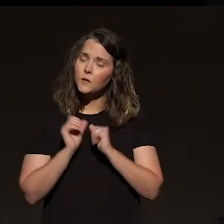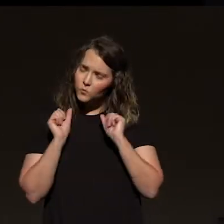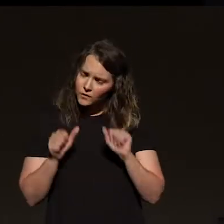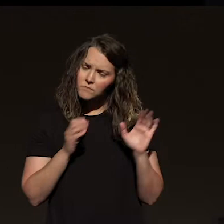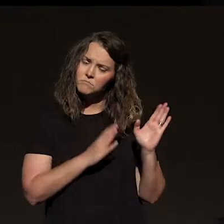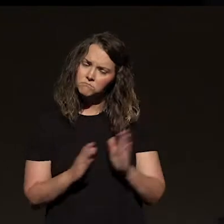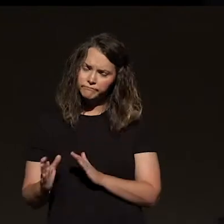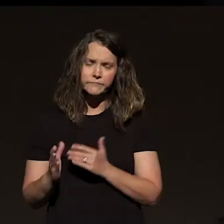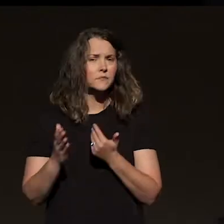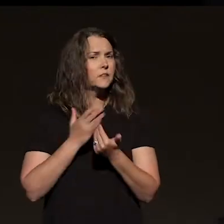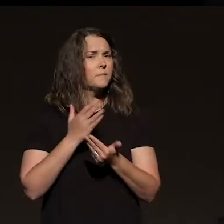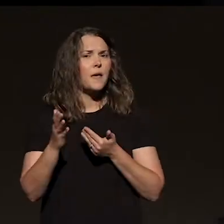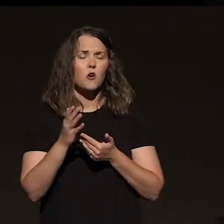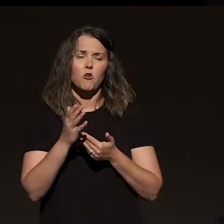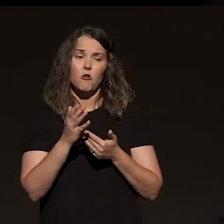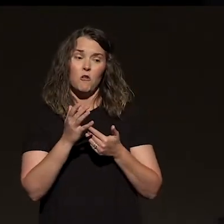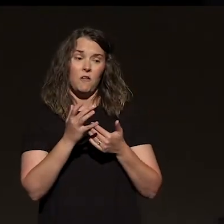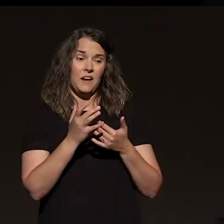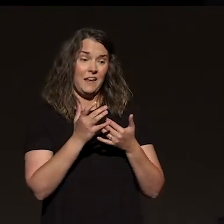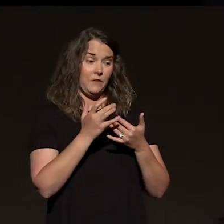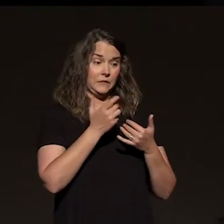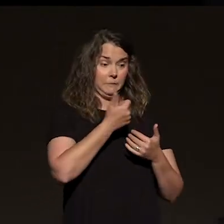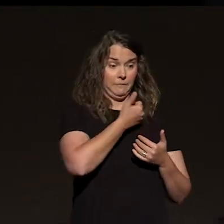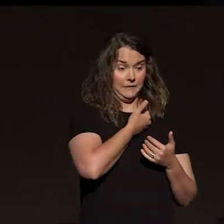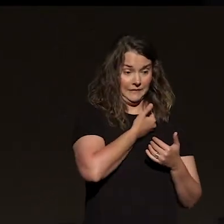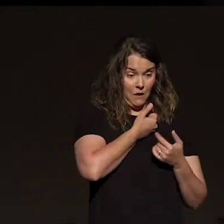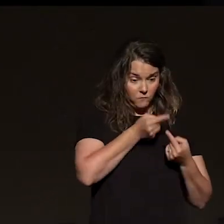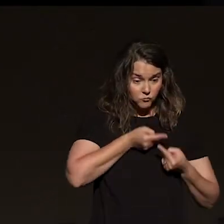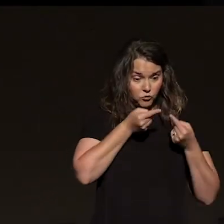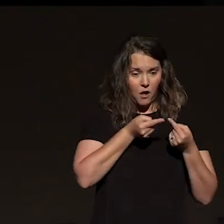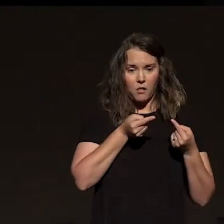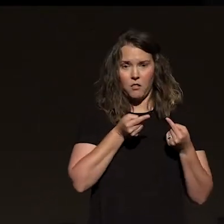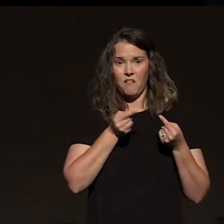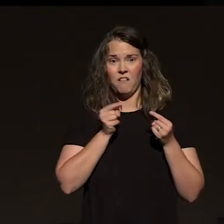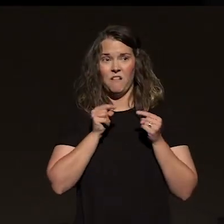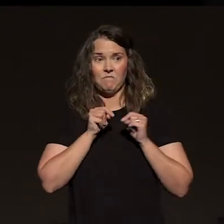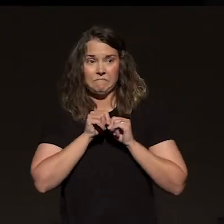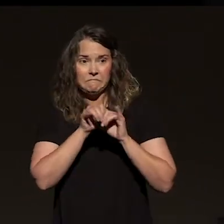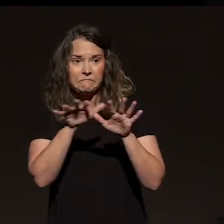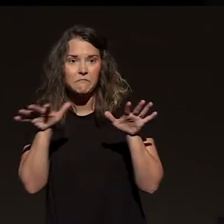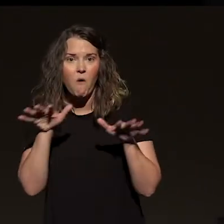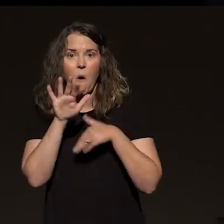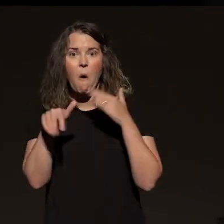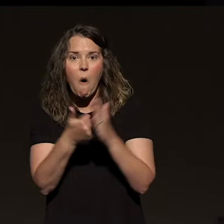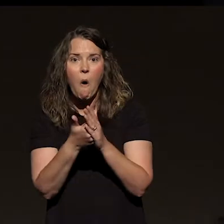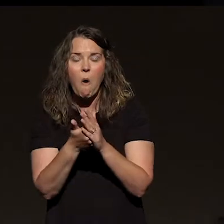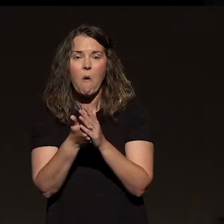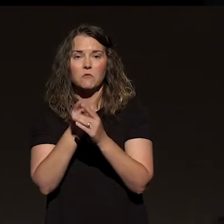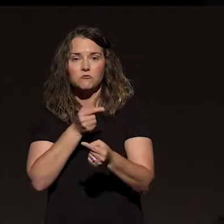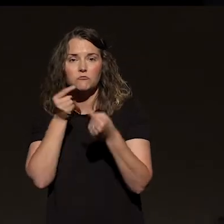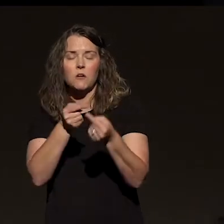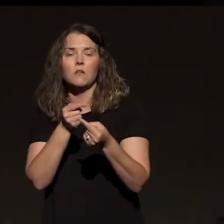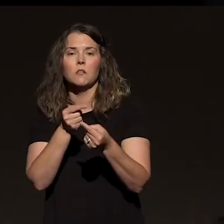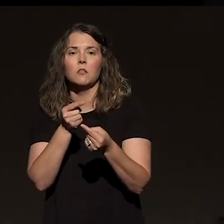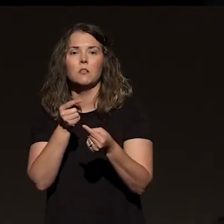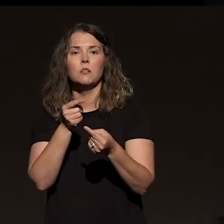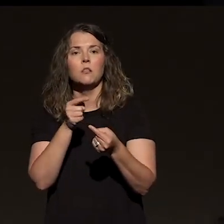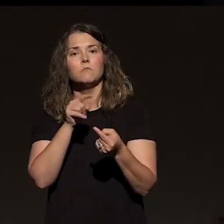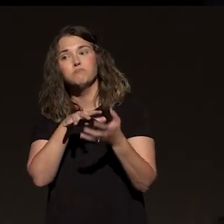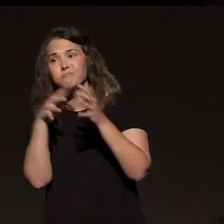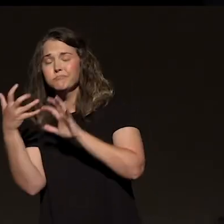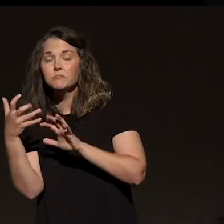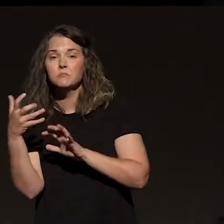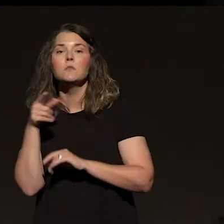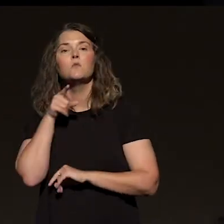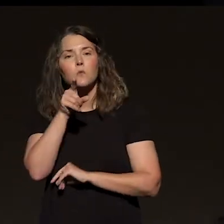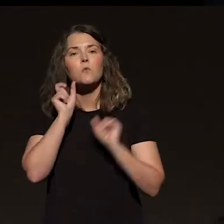whether it's an immediate storm or the ultimate storm, whether it's for you personally or for all of us together, you can be prepared for this storm. That's the